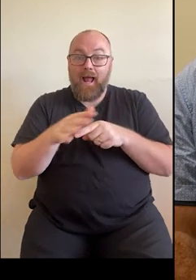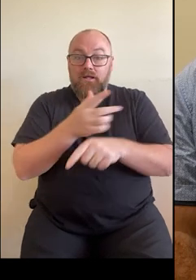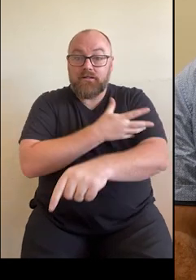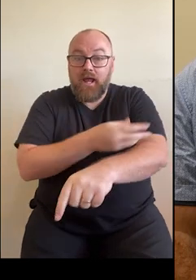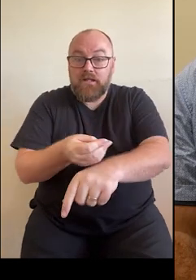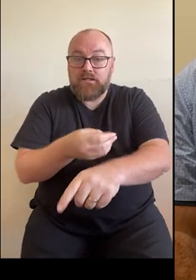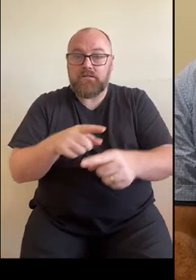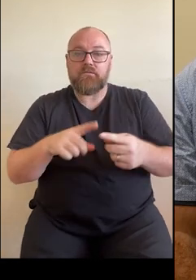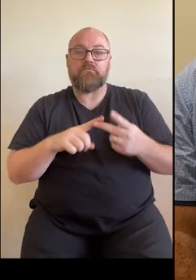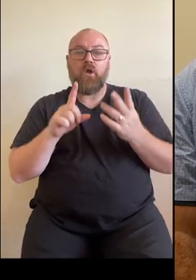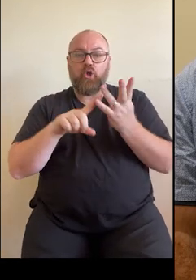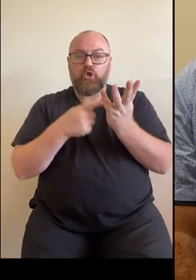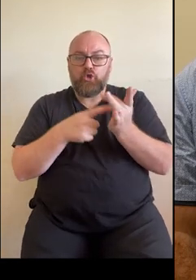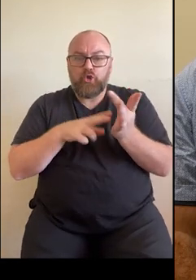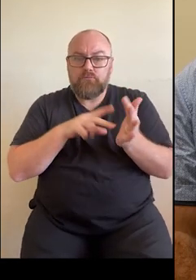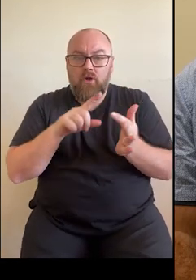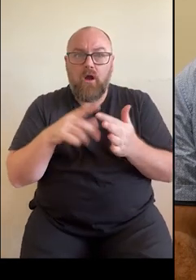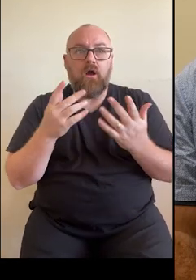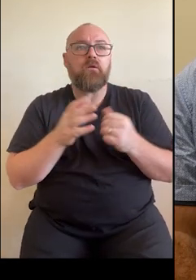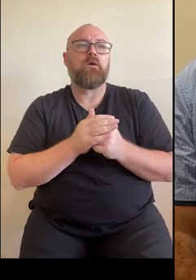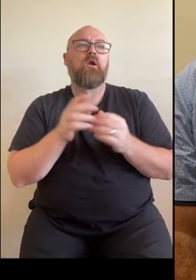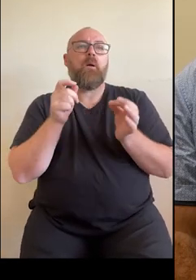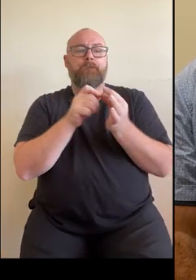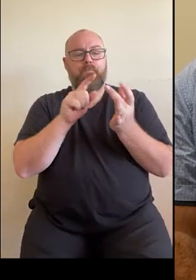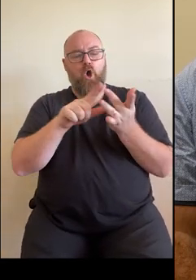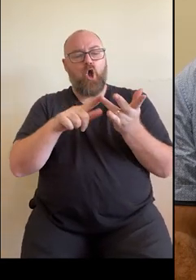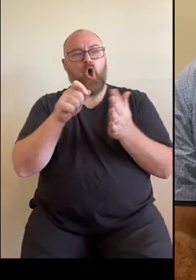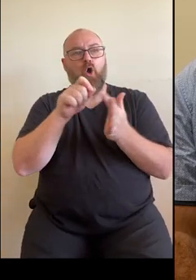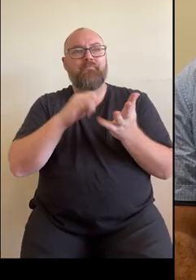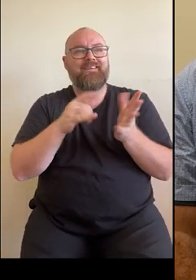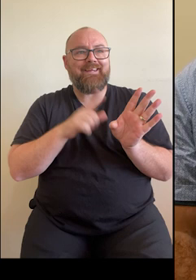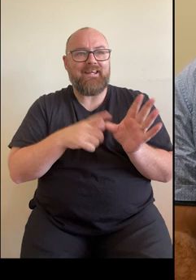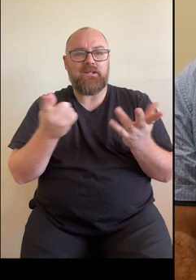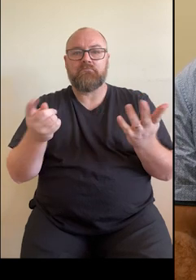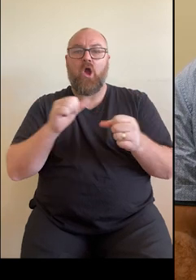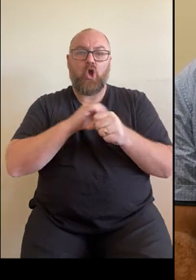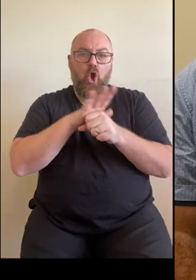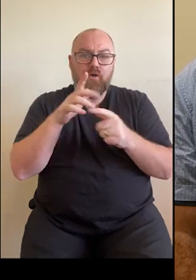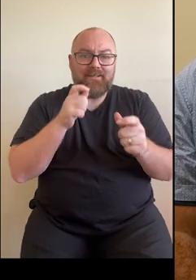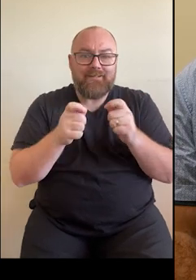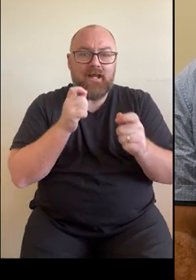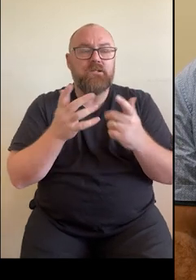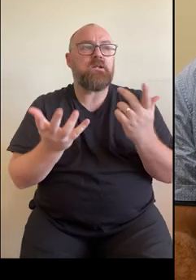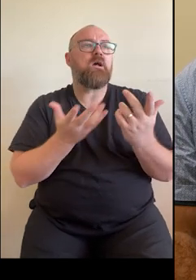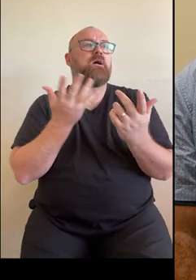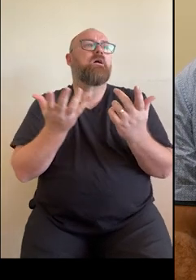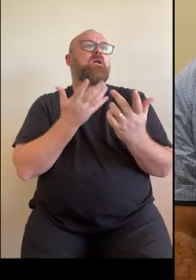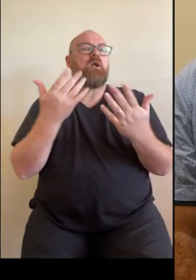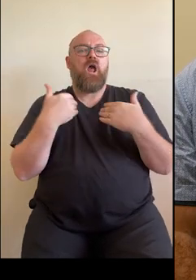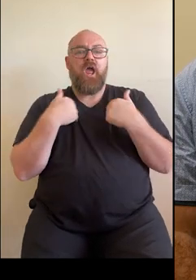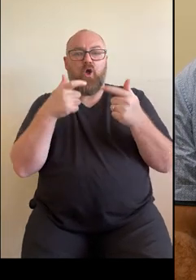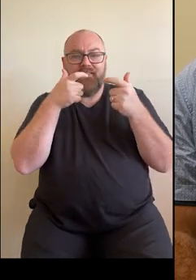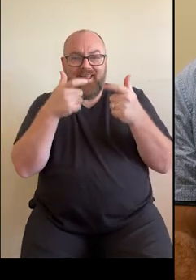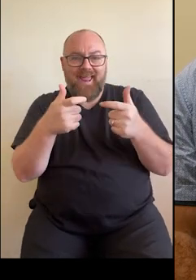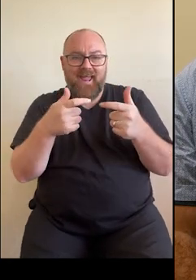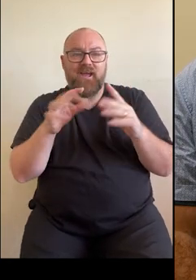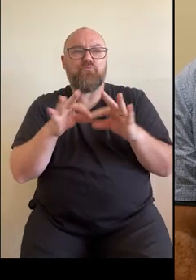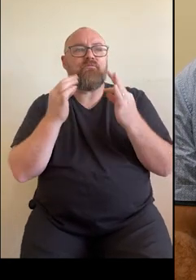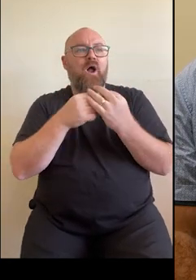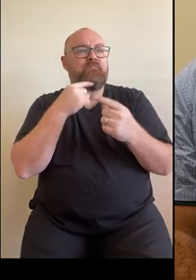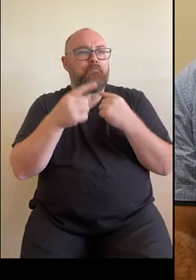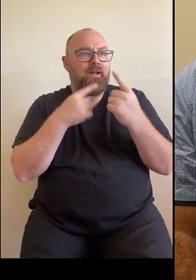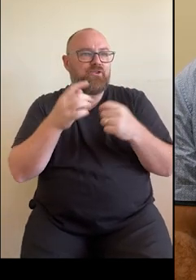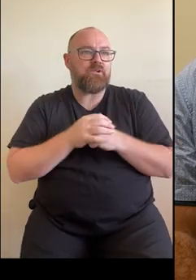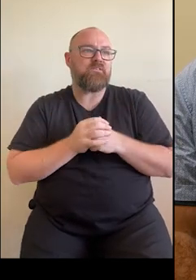urine tests or biopsy test results, COVID-19 tests, healthcare provider details